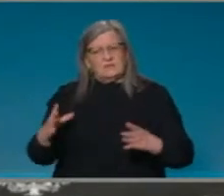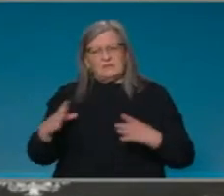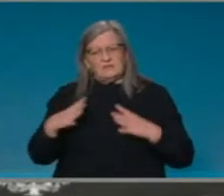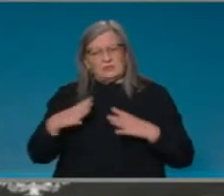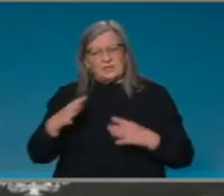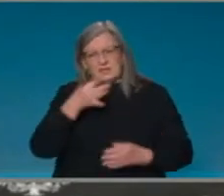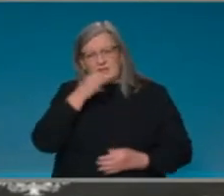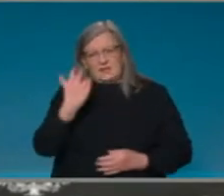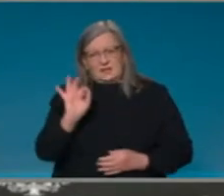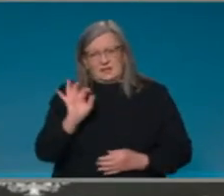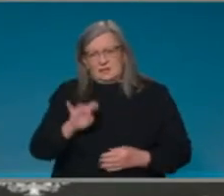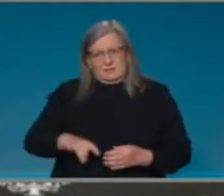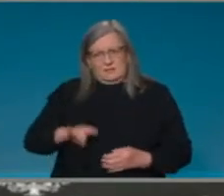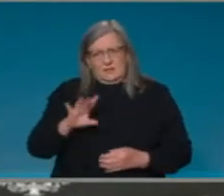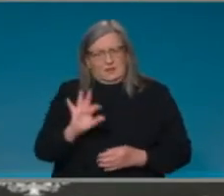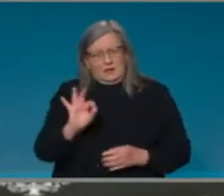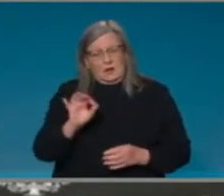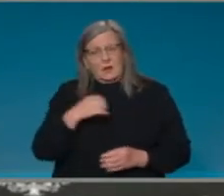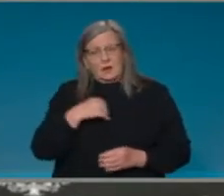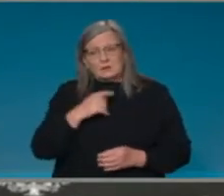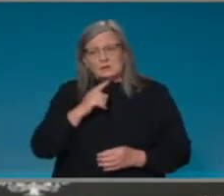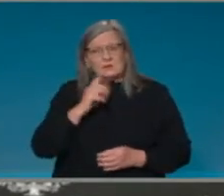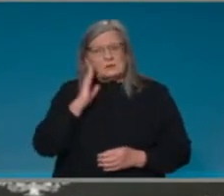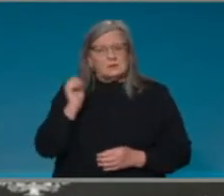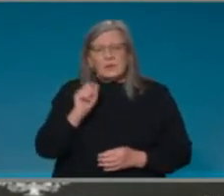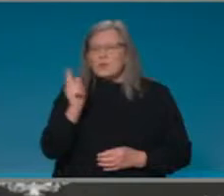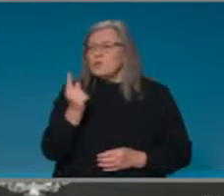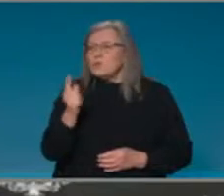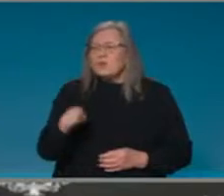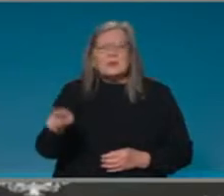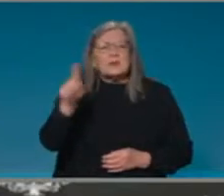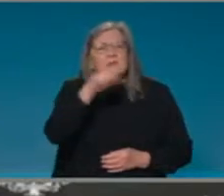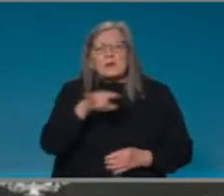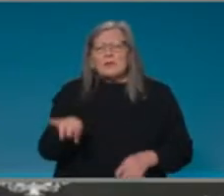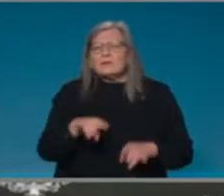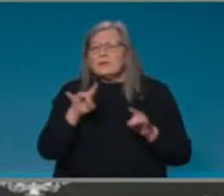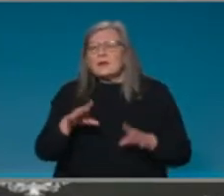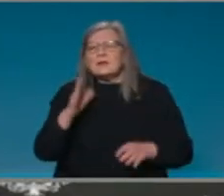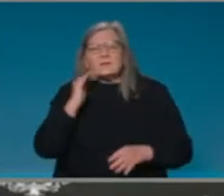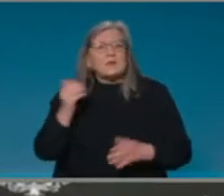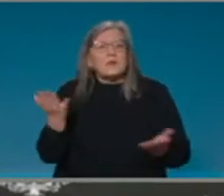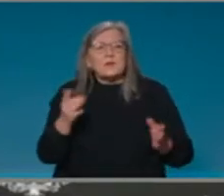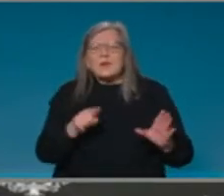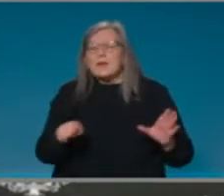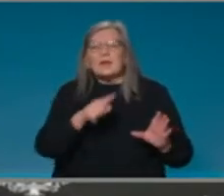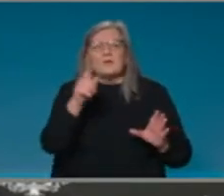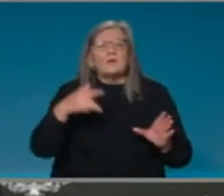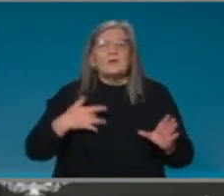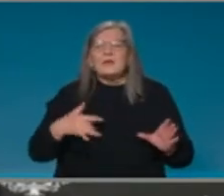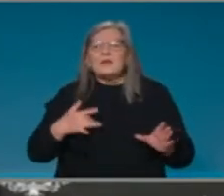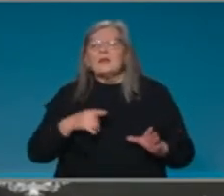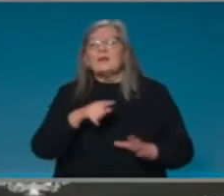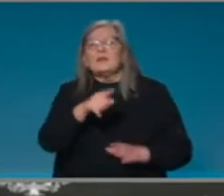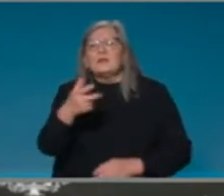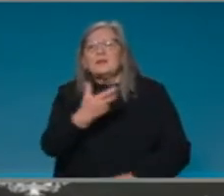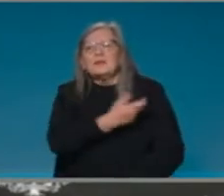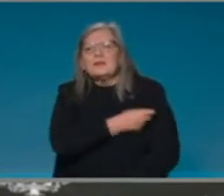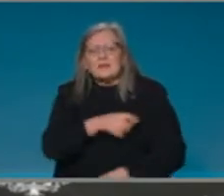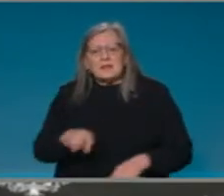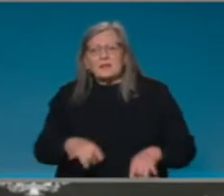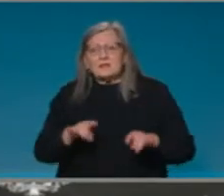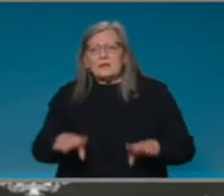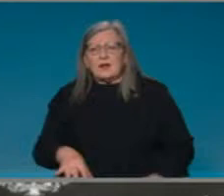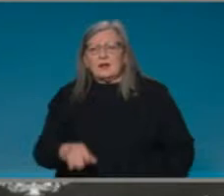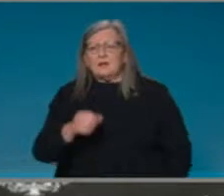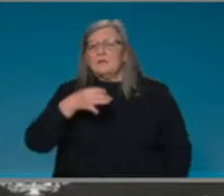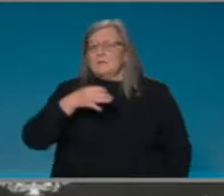fact that wherever you are in Australia, if you are receiving a vaccine, it should come at no cost to you. indeed it's not